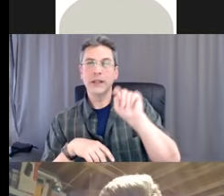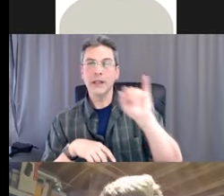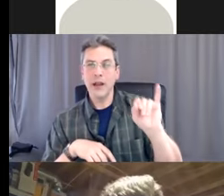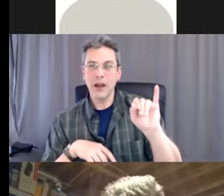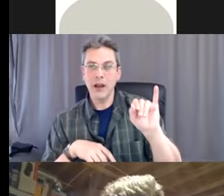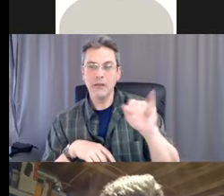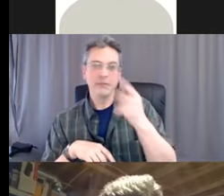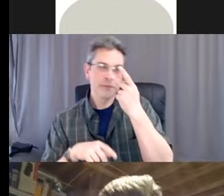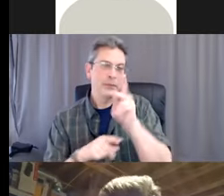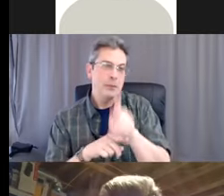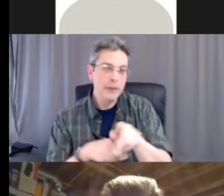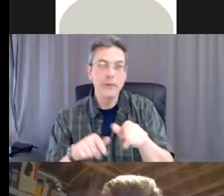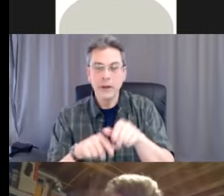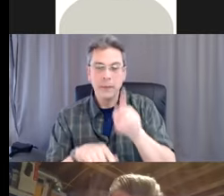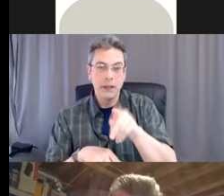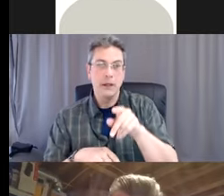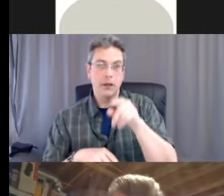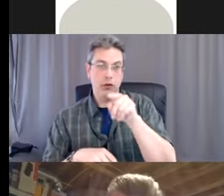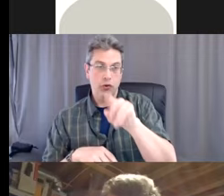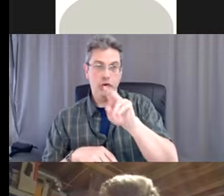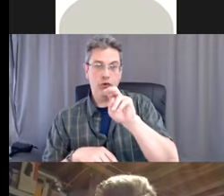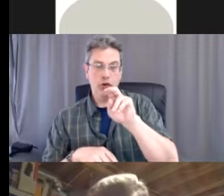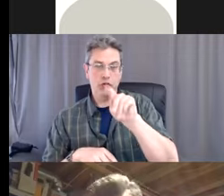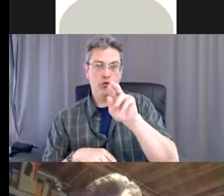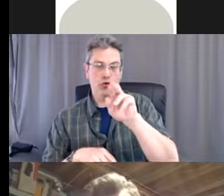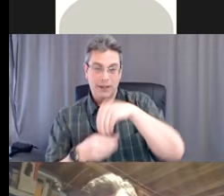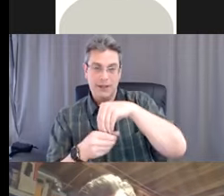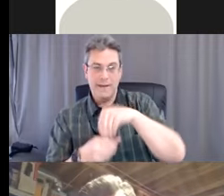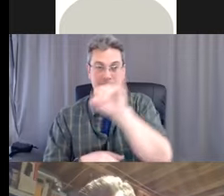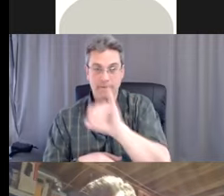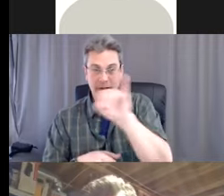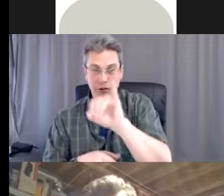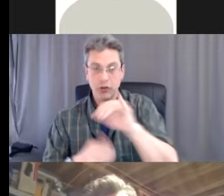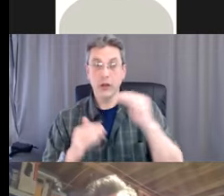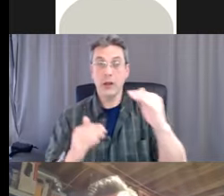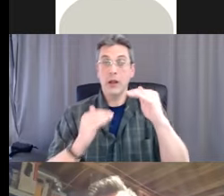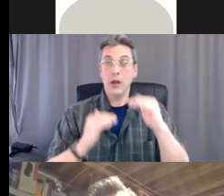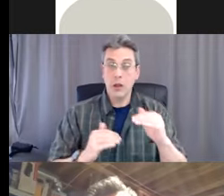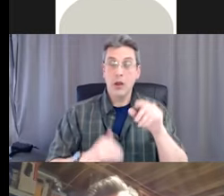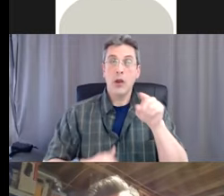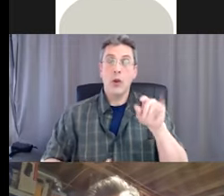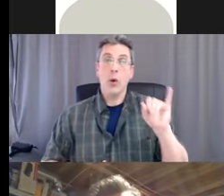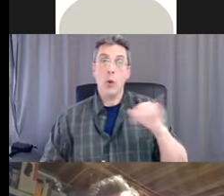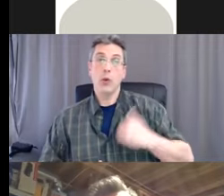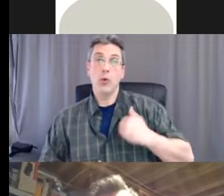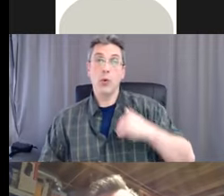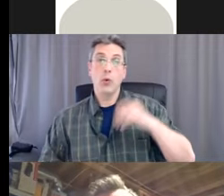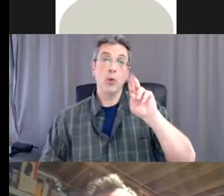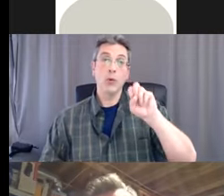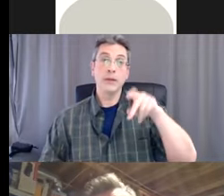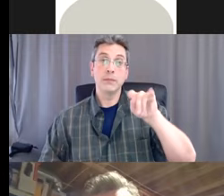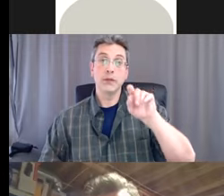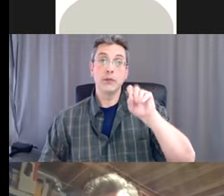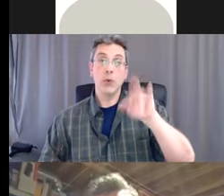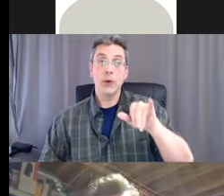respiratory system, colds, pneumonia, bronchitis, flu. And interestingly, and I only know about Canada, we have the lowest incidence of flu